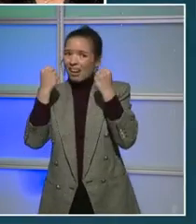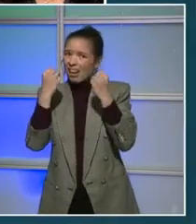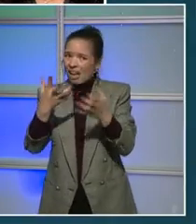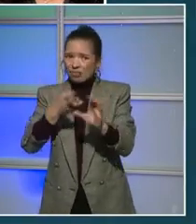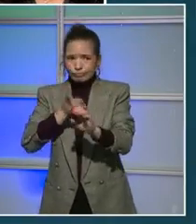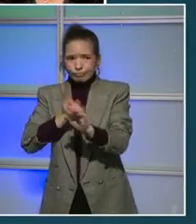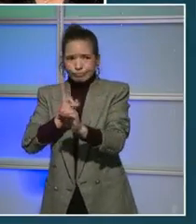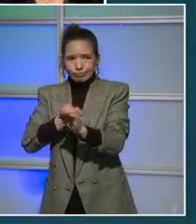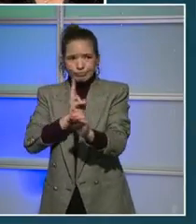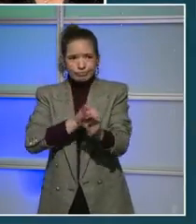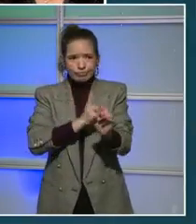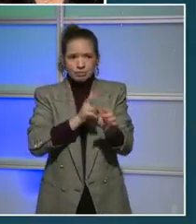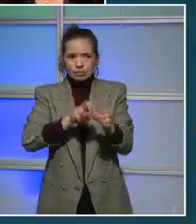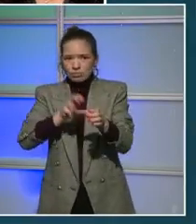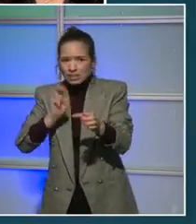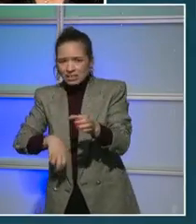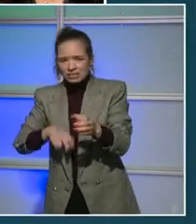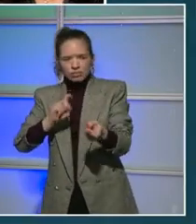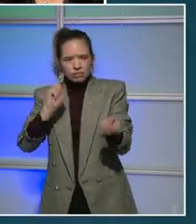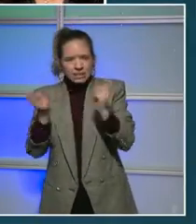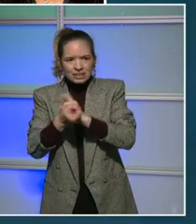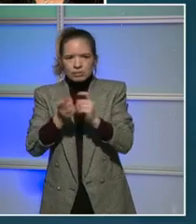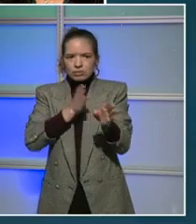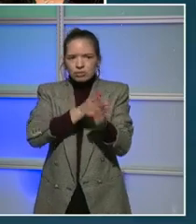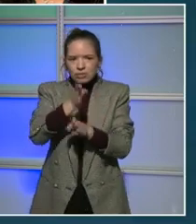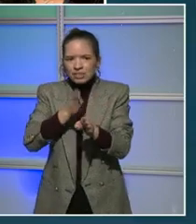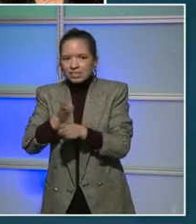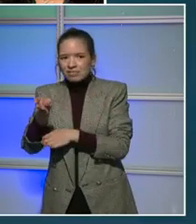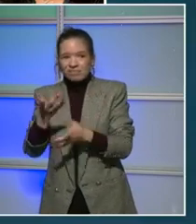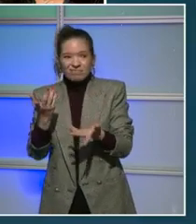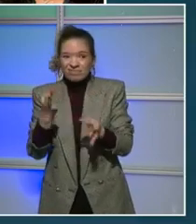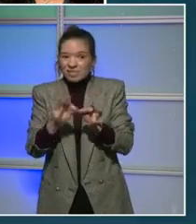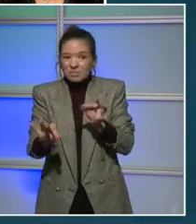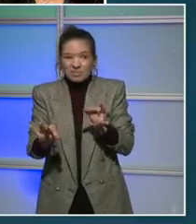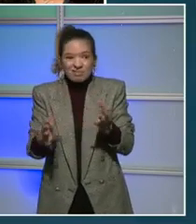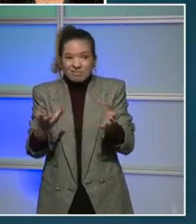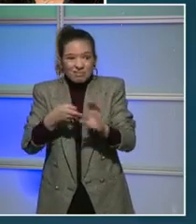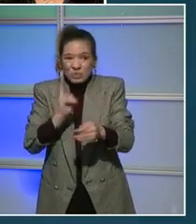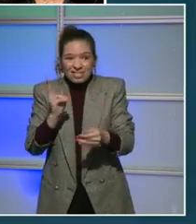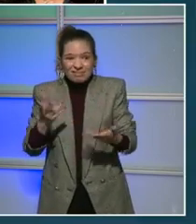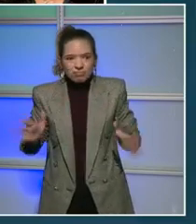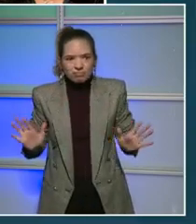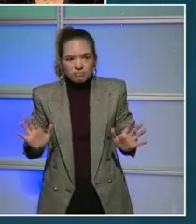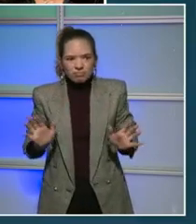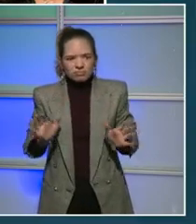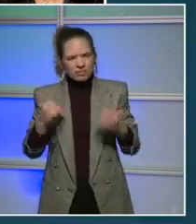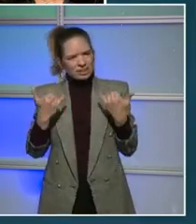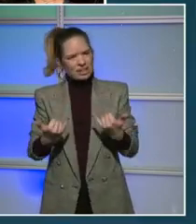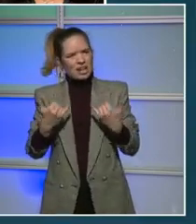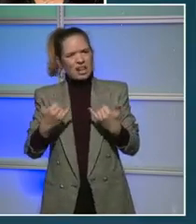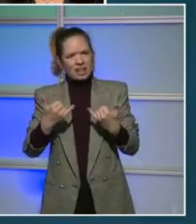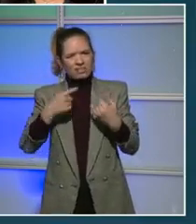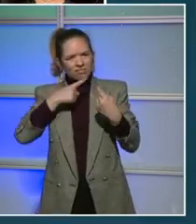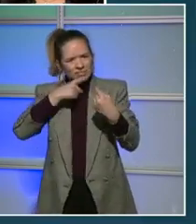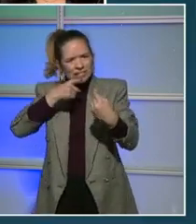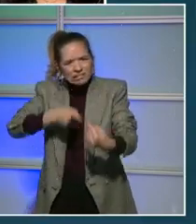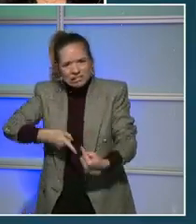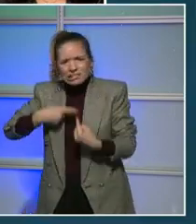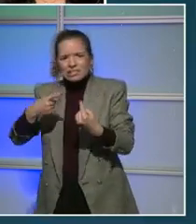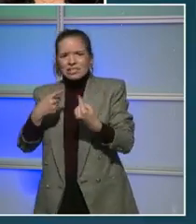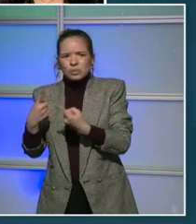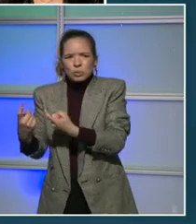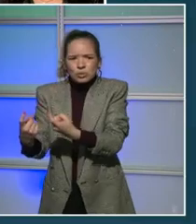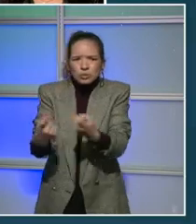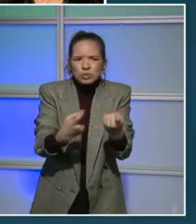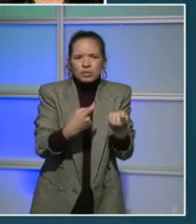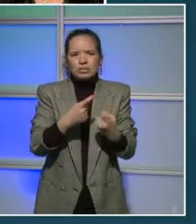professions, or simply quit. Numerous vacancies still exist in our schools for this current school year.